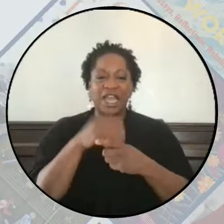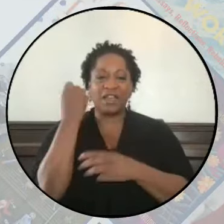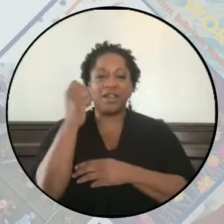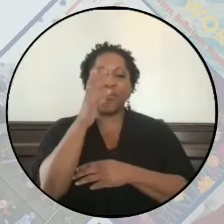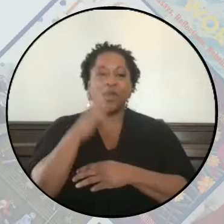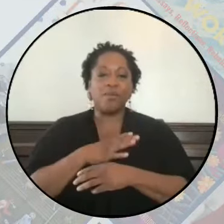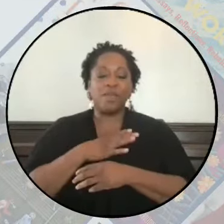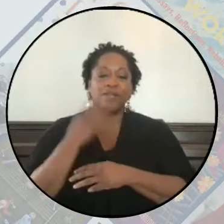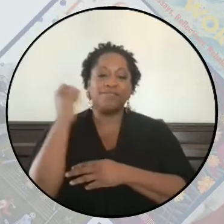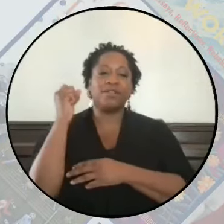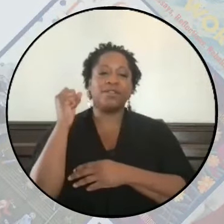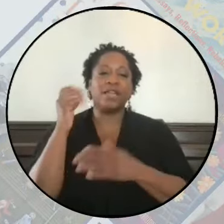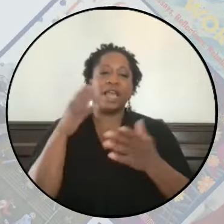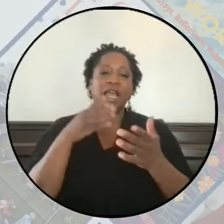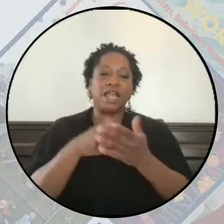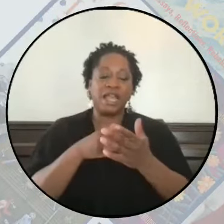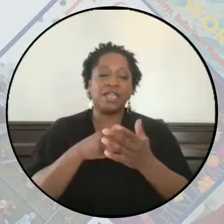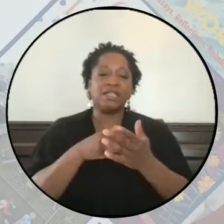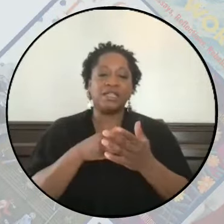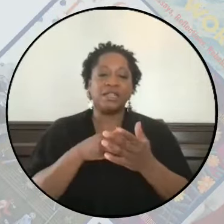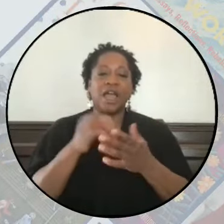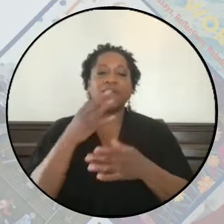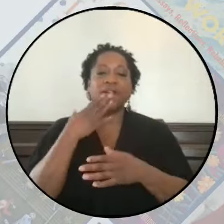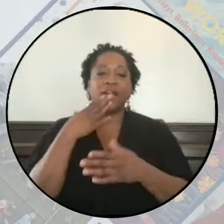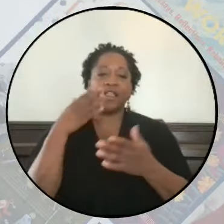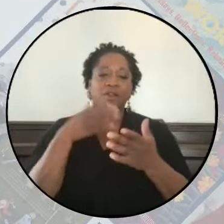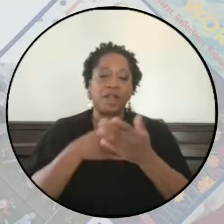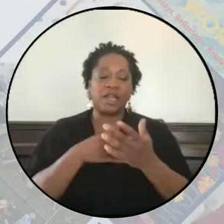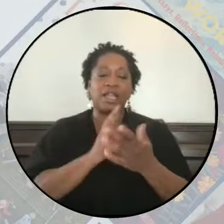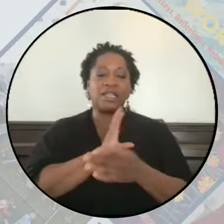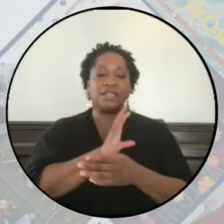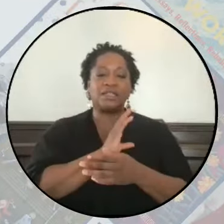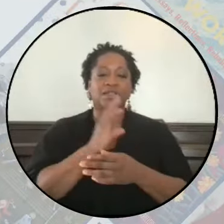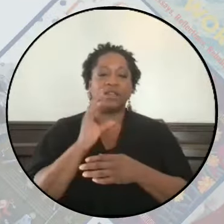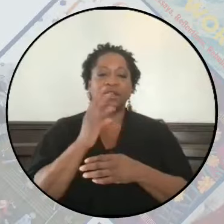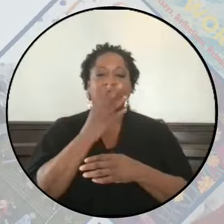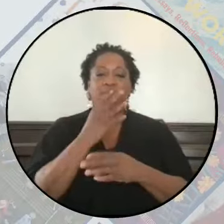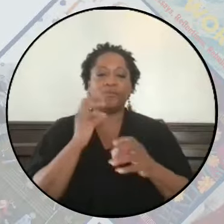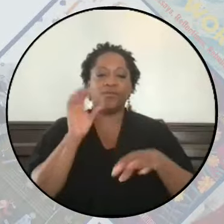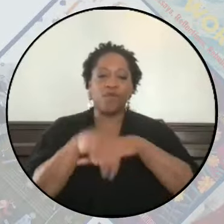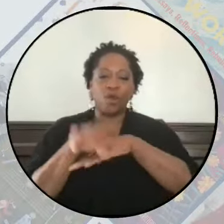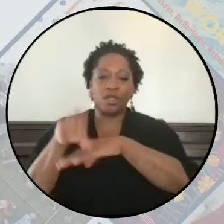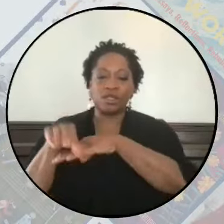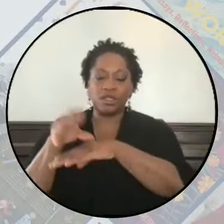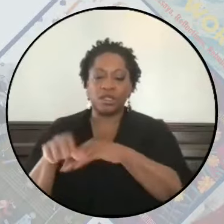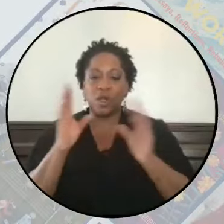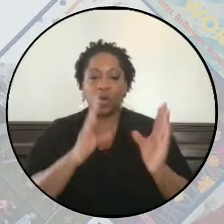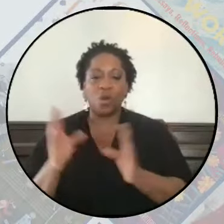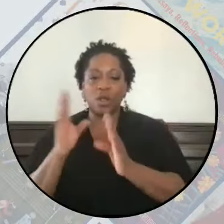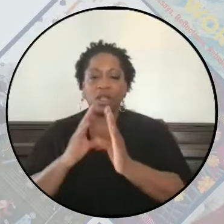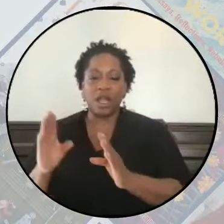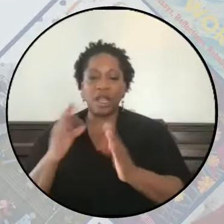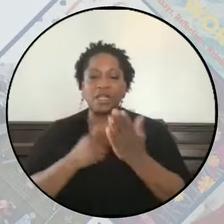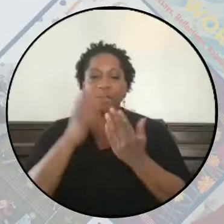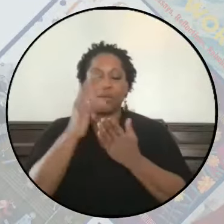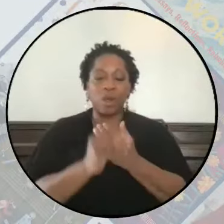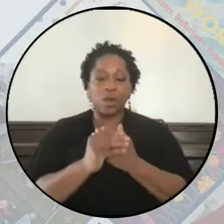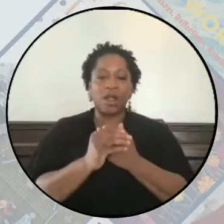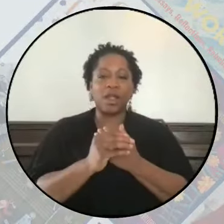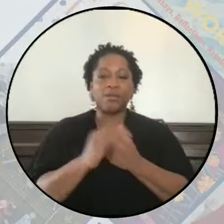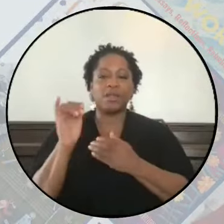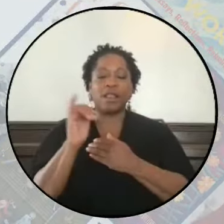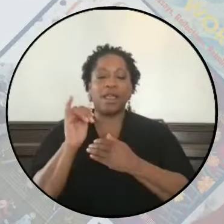Violence, Palestine Force, and is a scholar activist and co-founder of organizations and programs